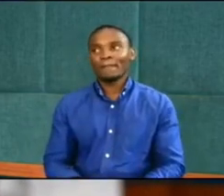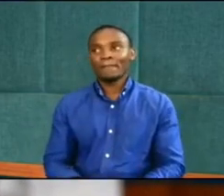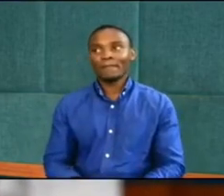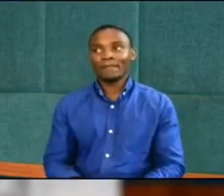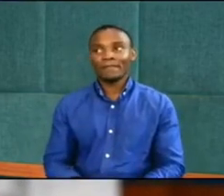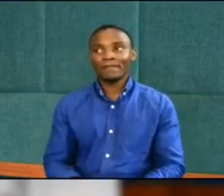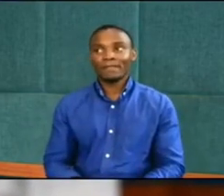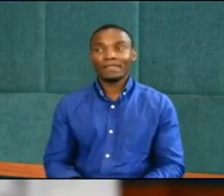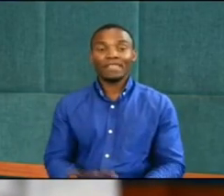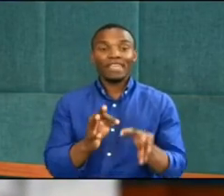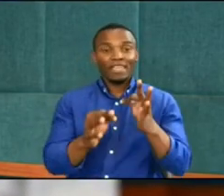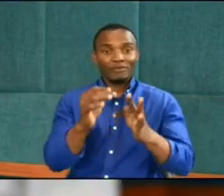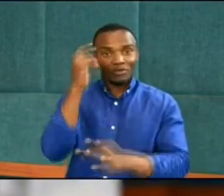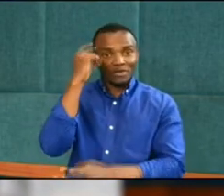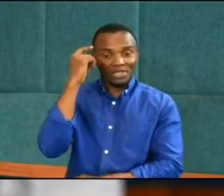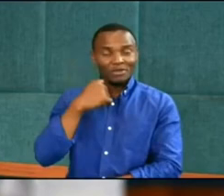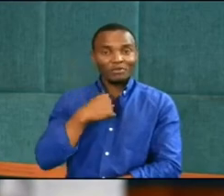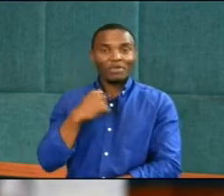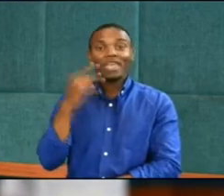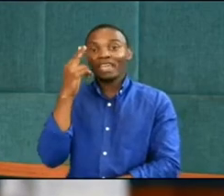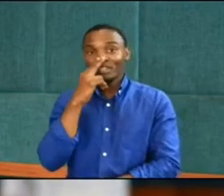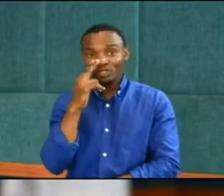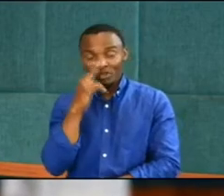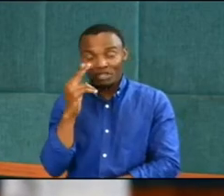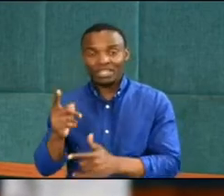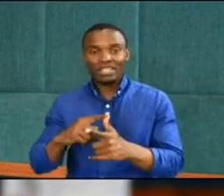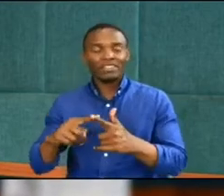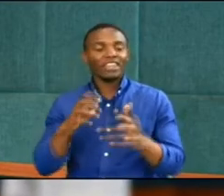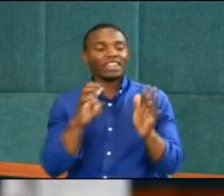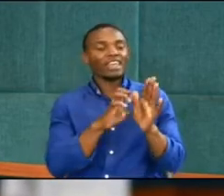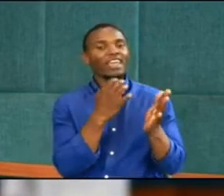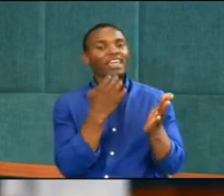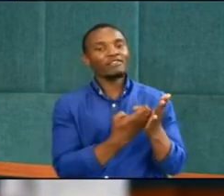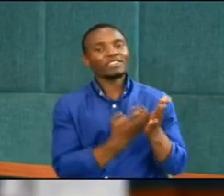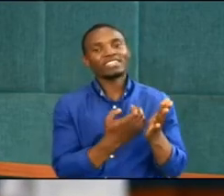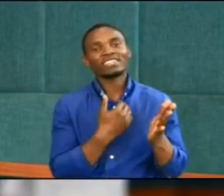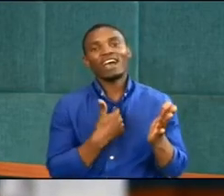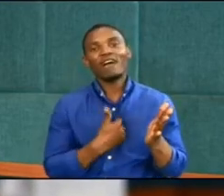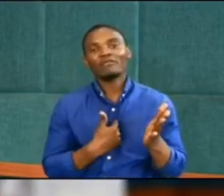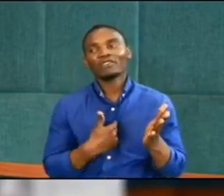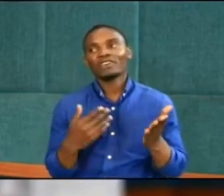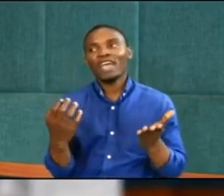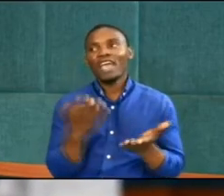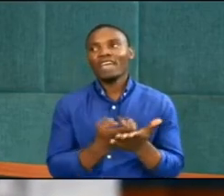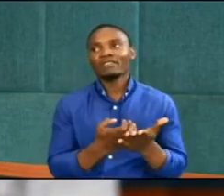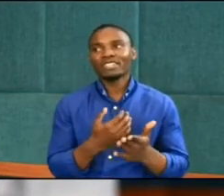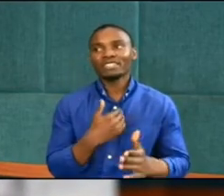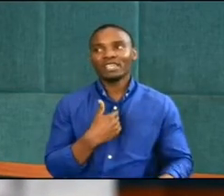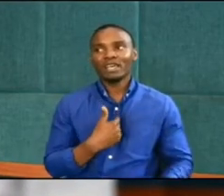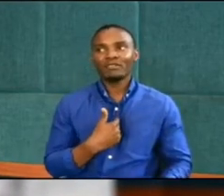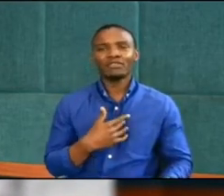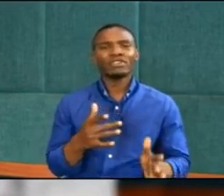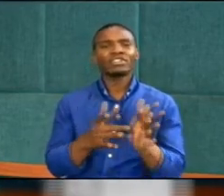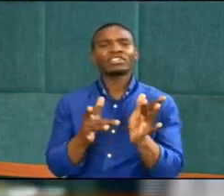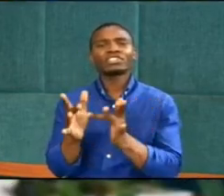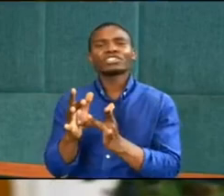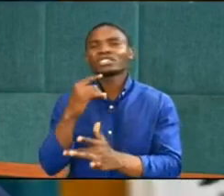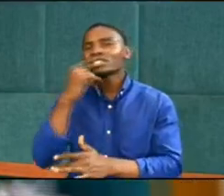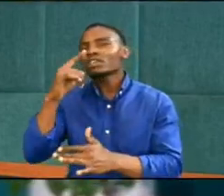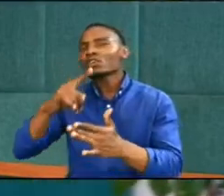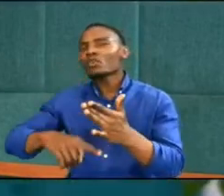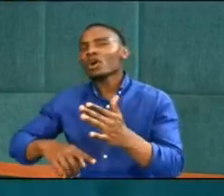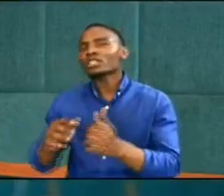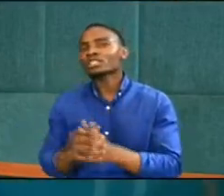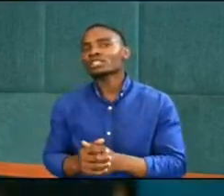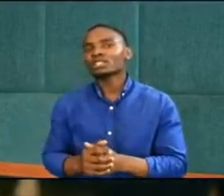If you think the preacher is joking, I can give you evidence for it. I can give you evidence for it. What did Jesus say? What did